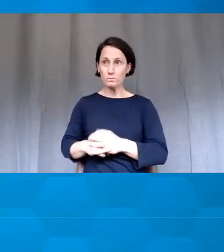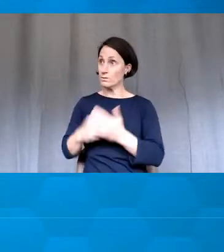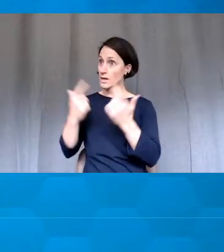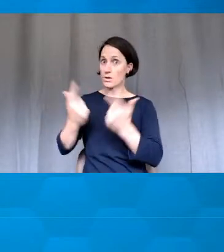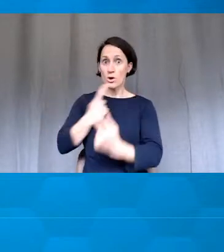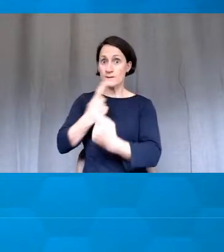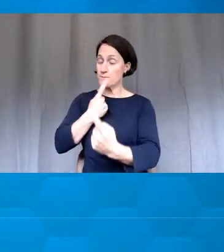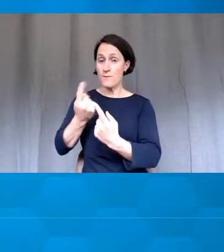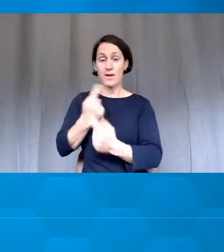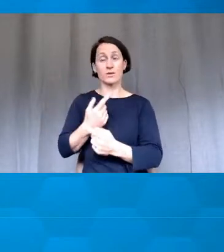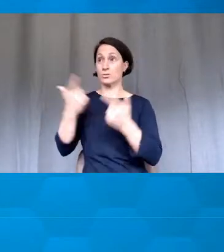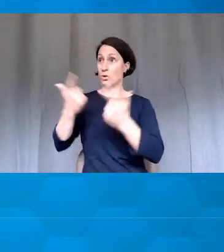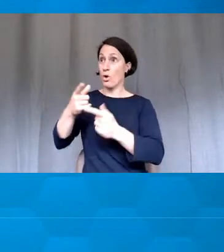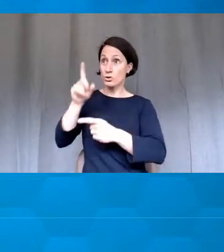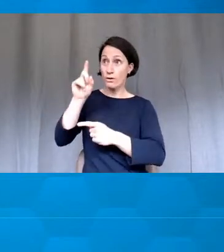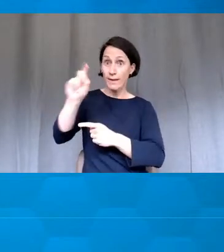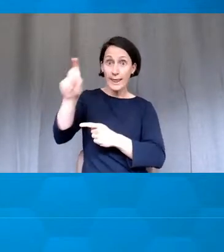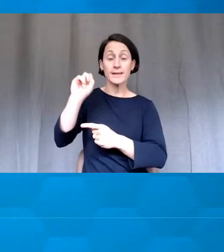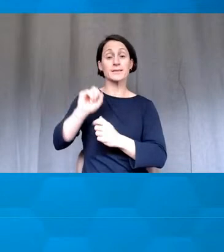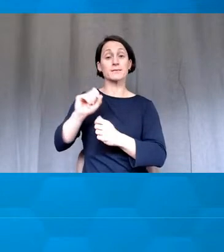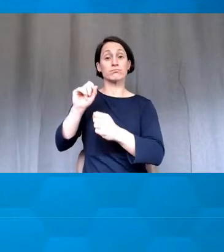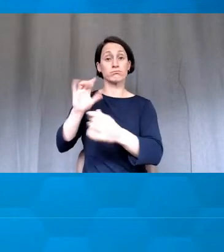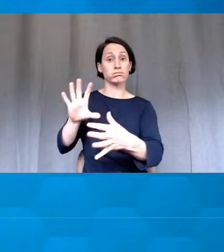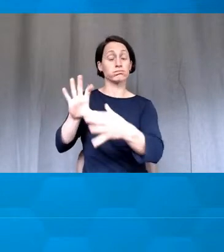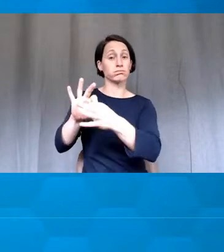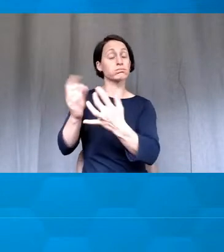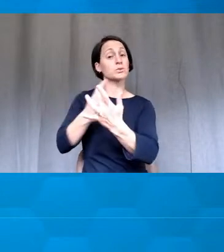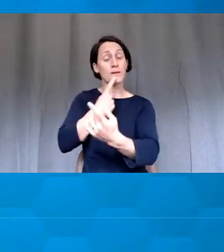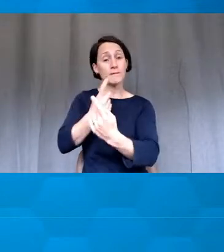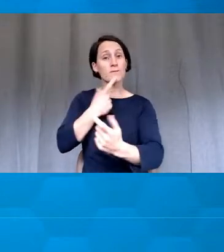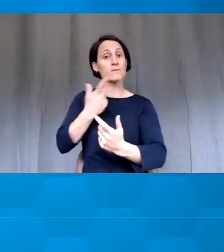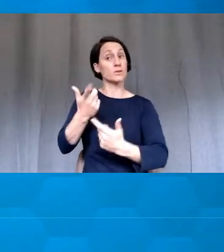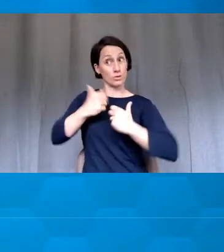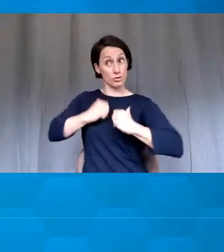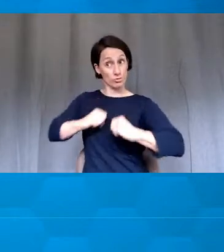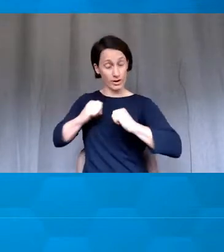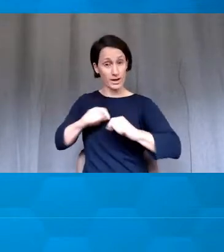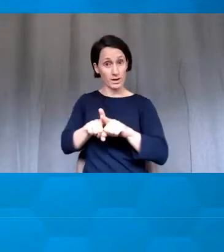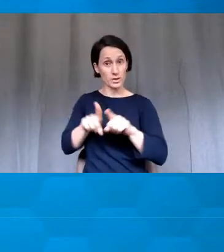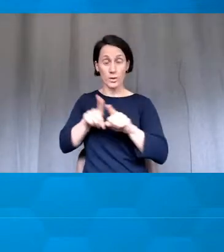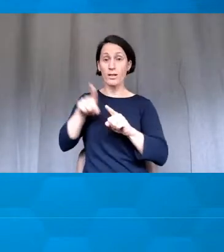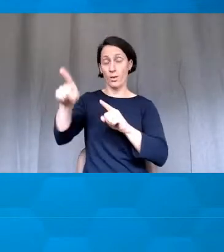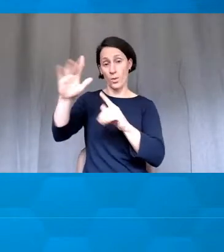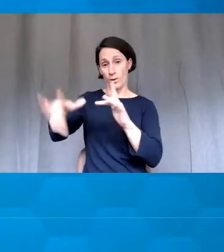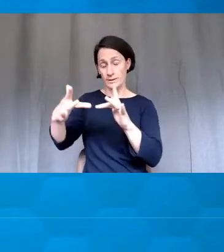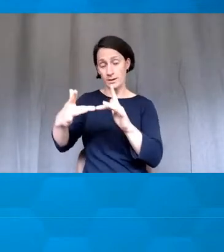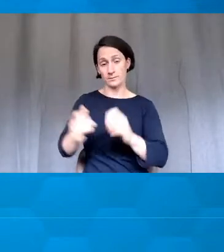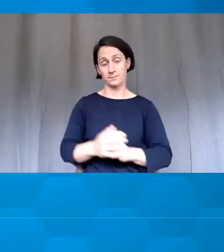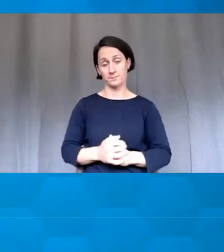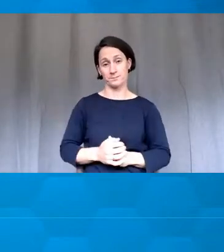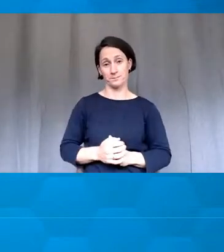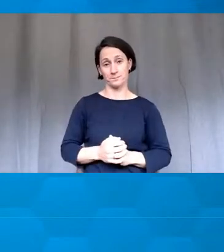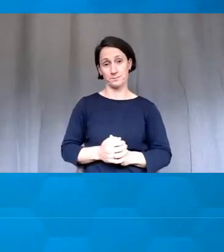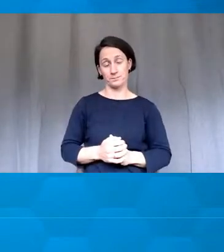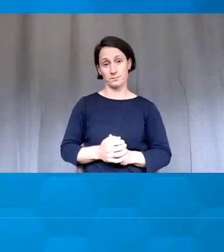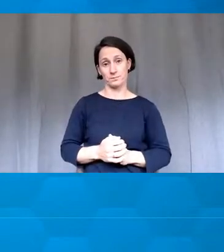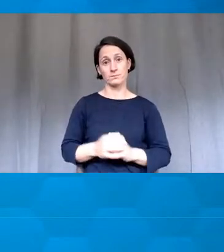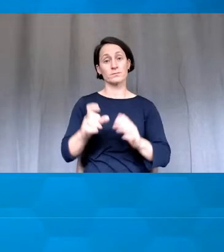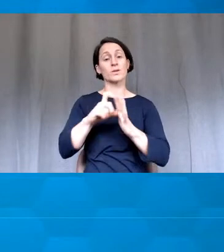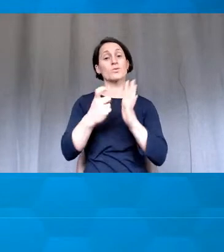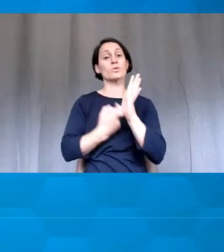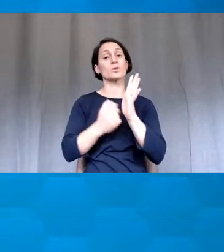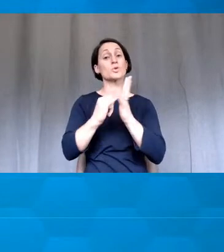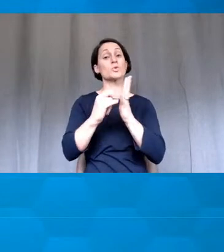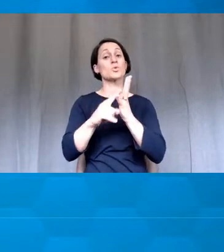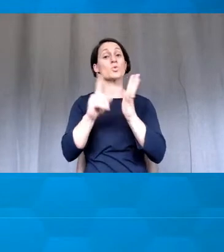and links that you can access. There's even a training module there to help you. Dr. Sue O'Neill, who